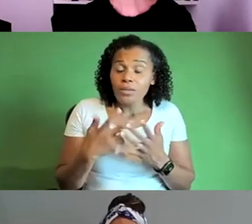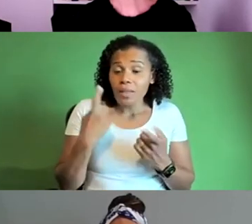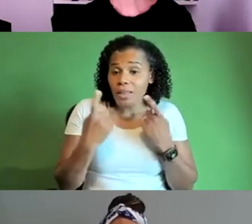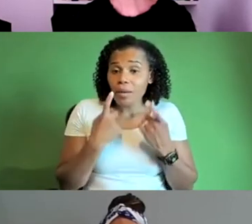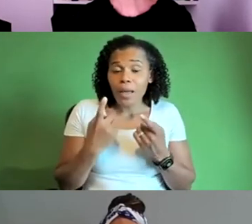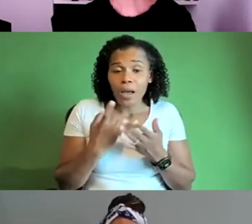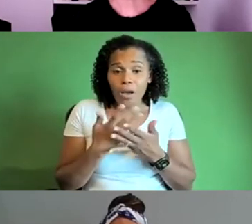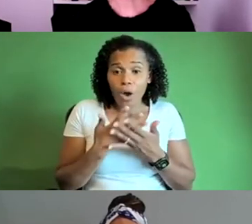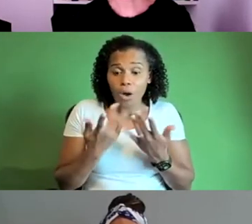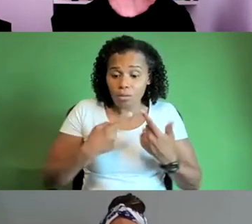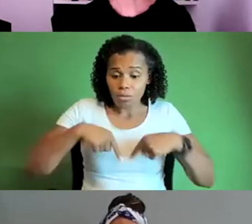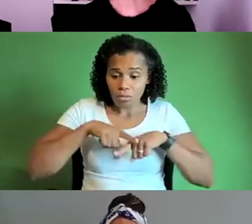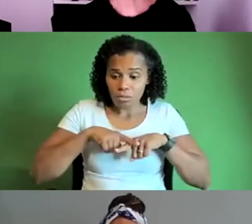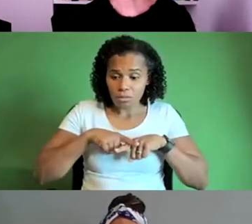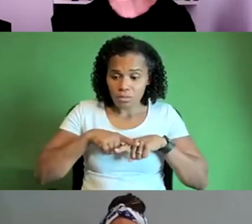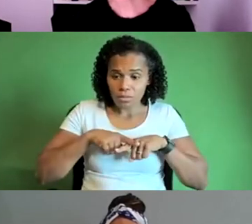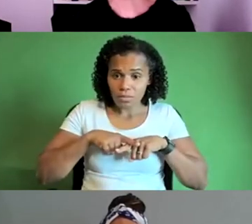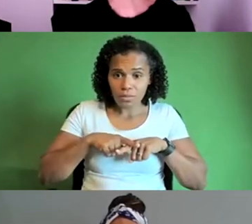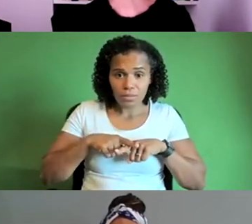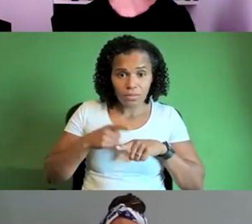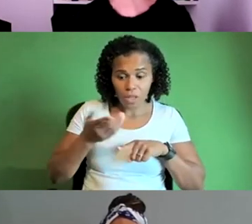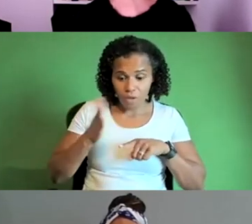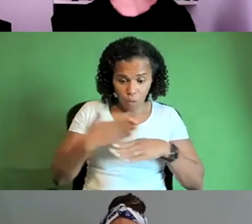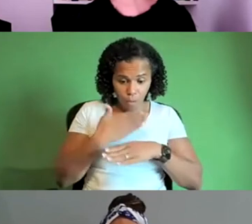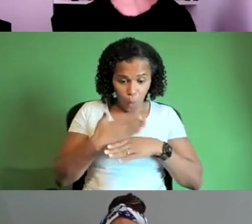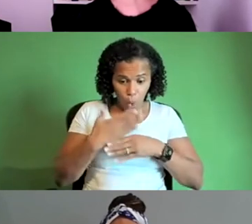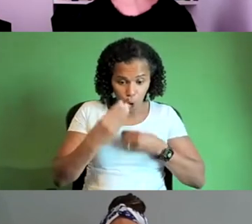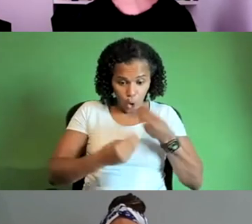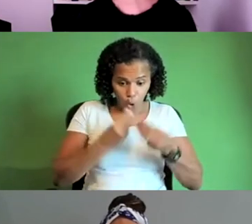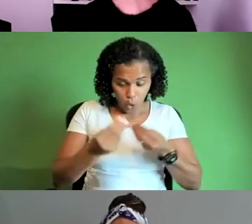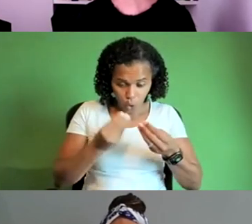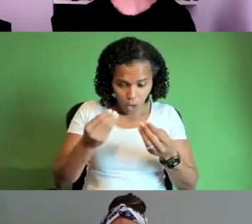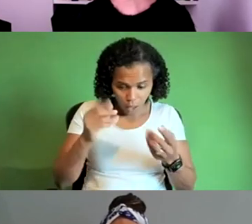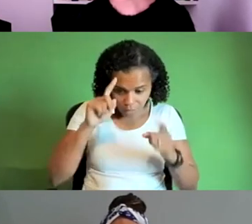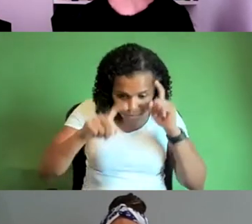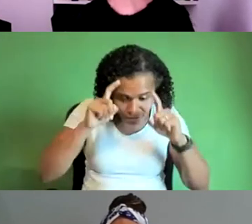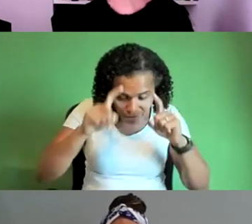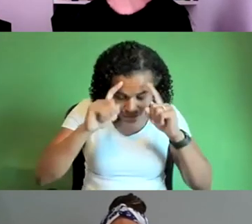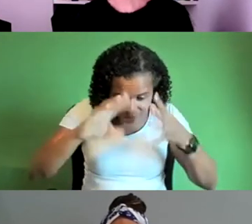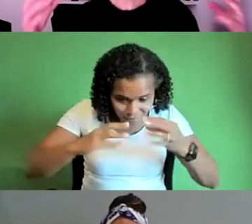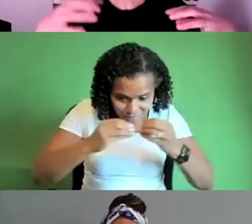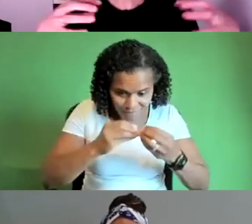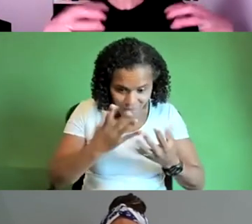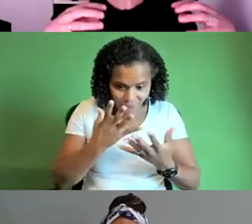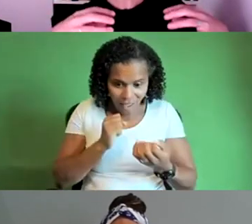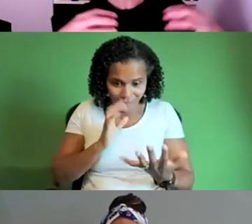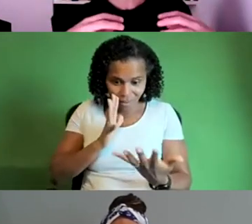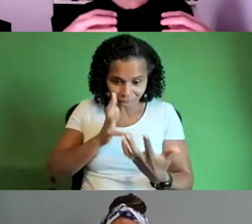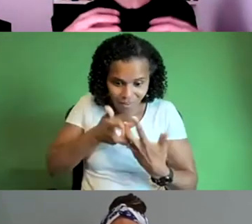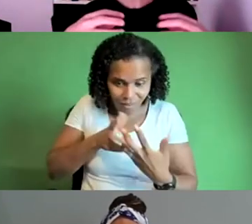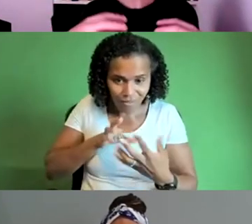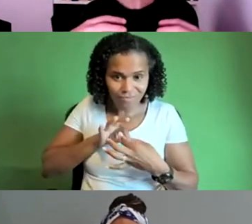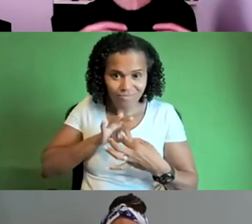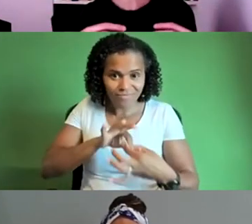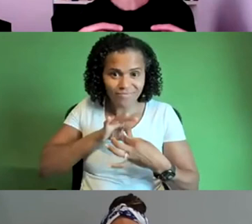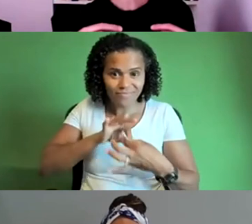that we relate through our work that is how we make relationships because making relationships head-on in a very kind